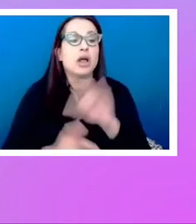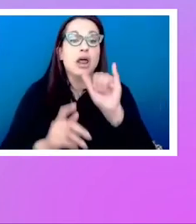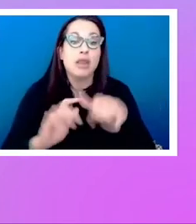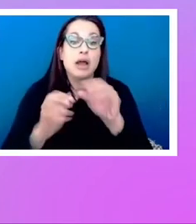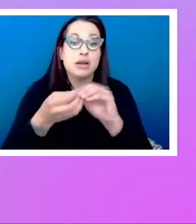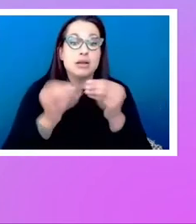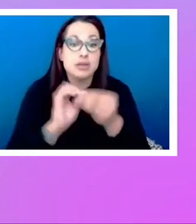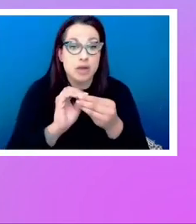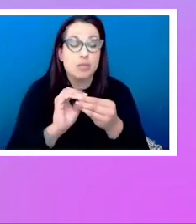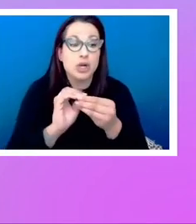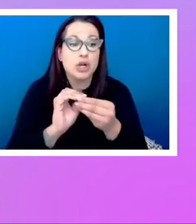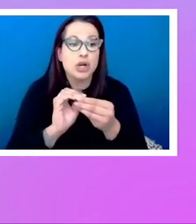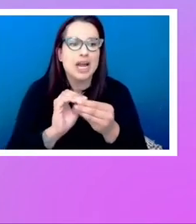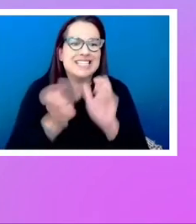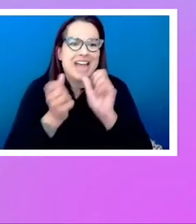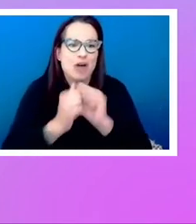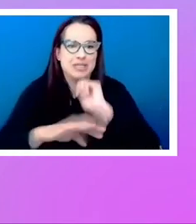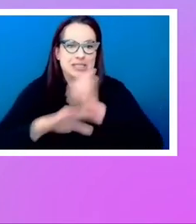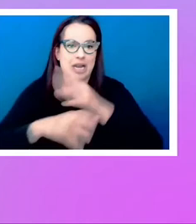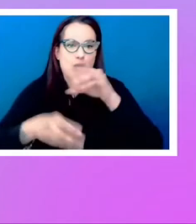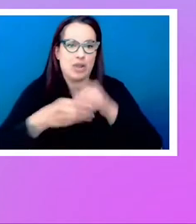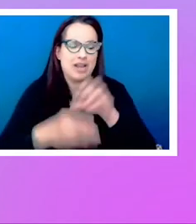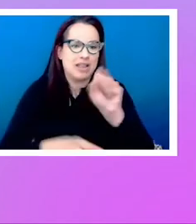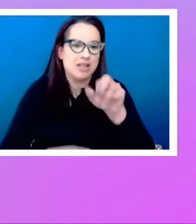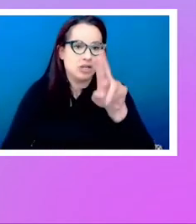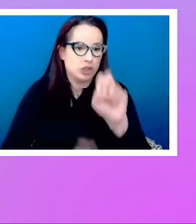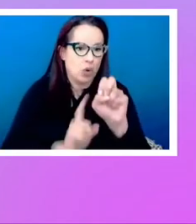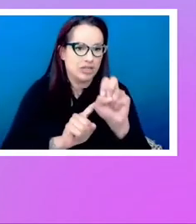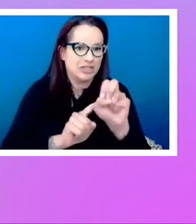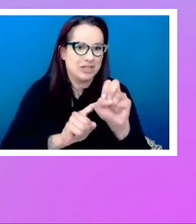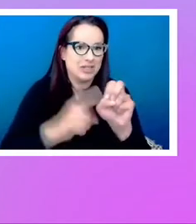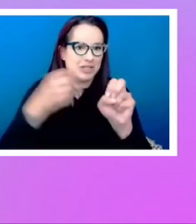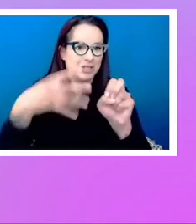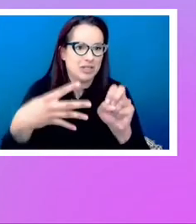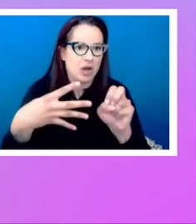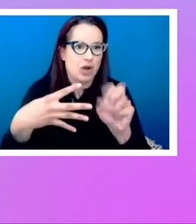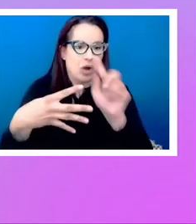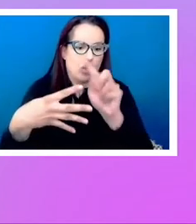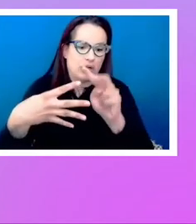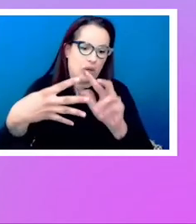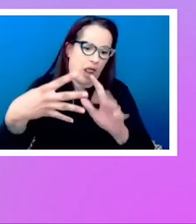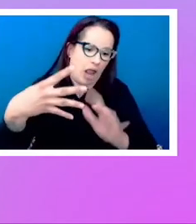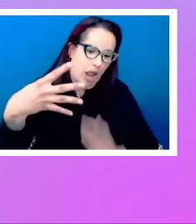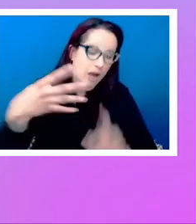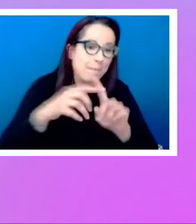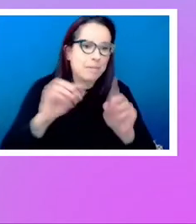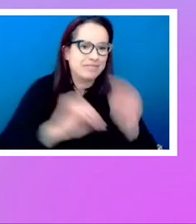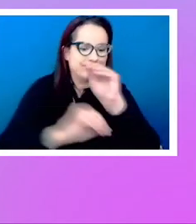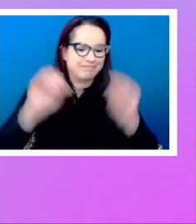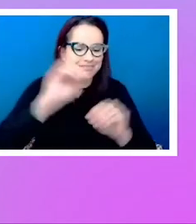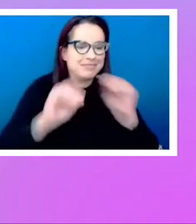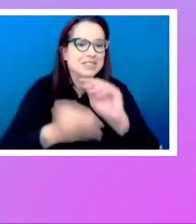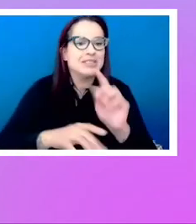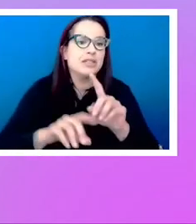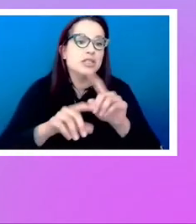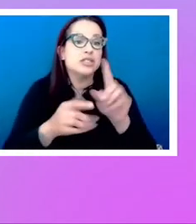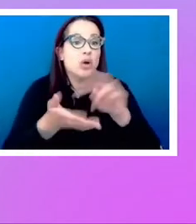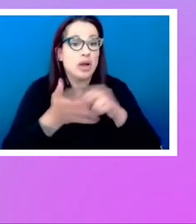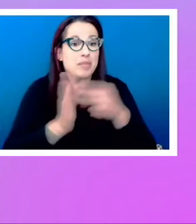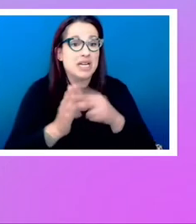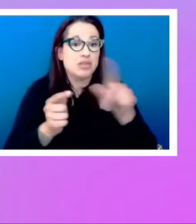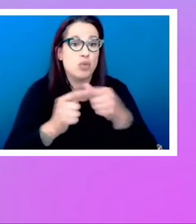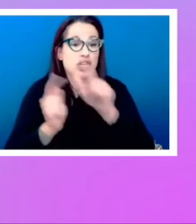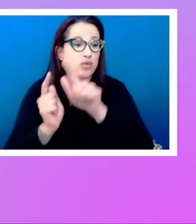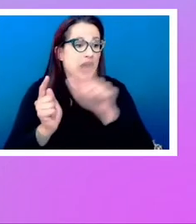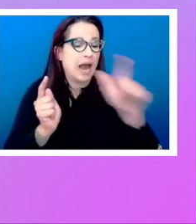are in the source. So you end up kind of jumping around all over the layout as you tab about. And that's not a very